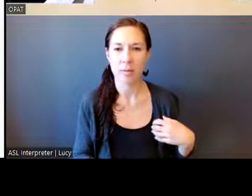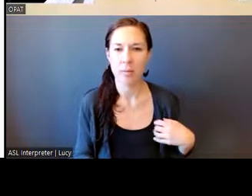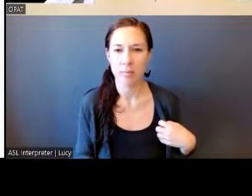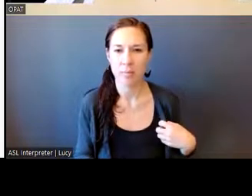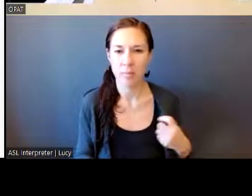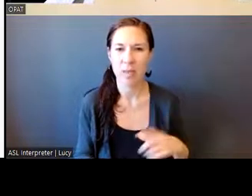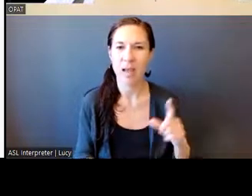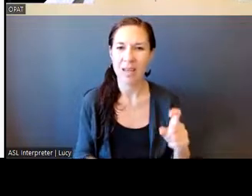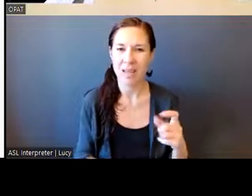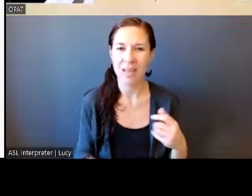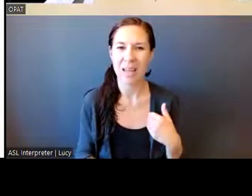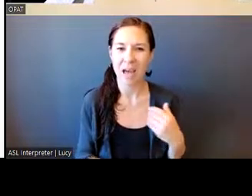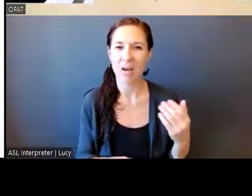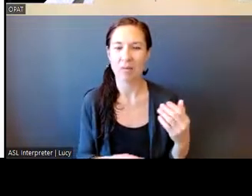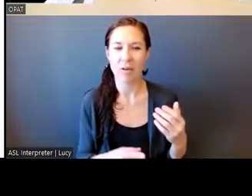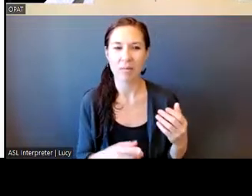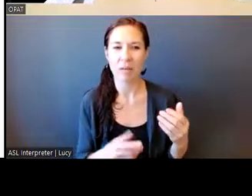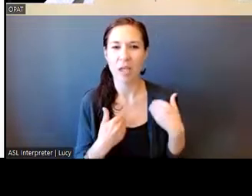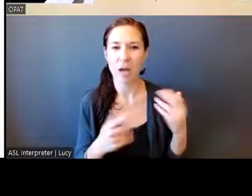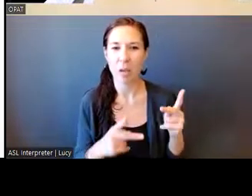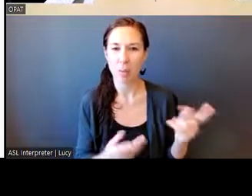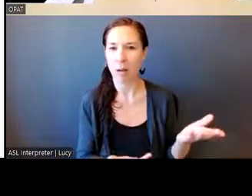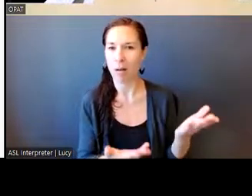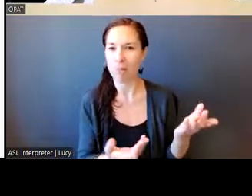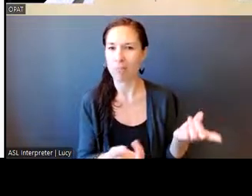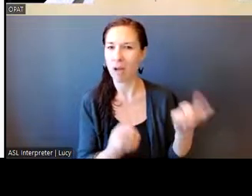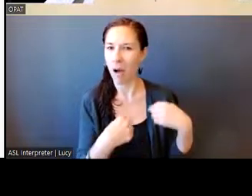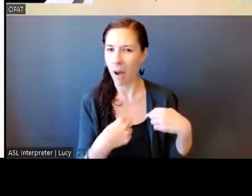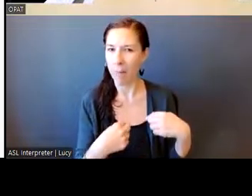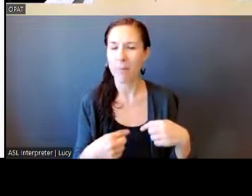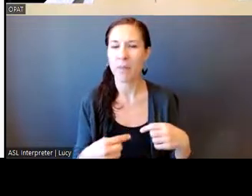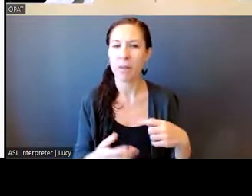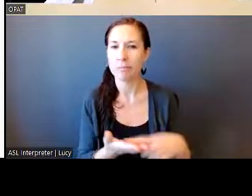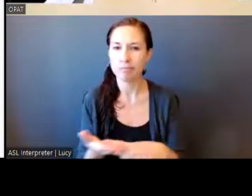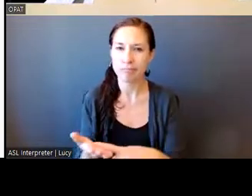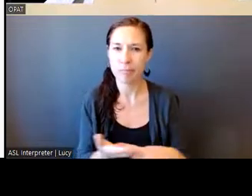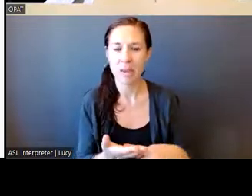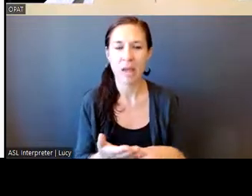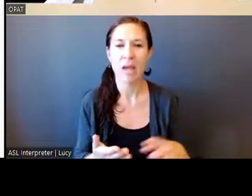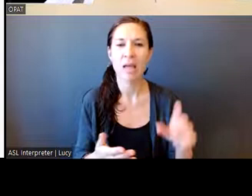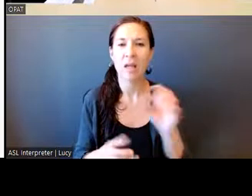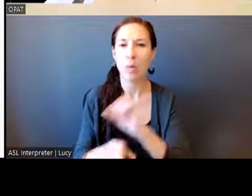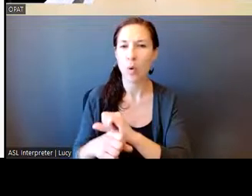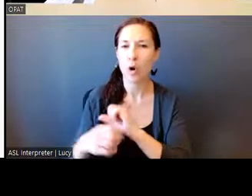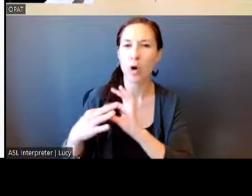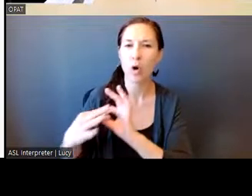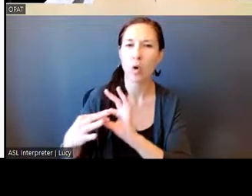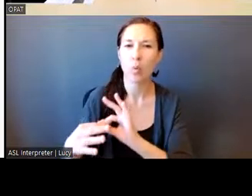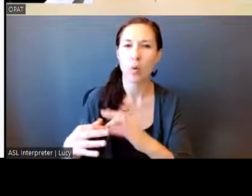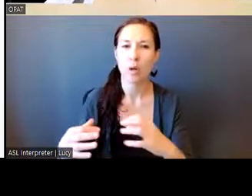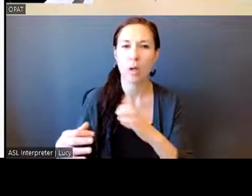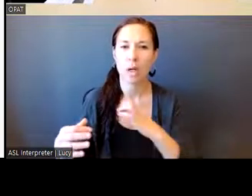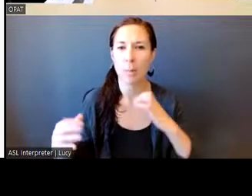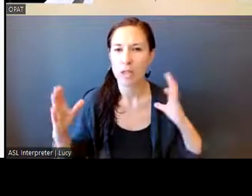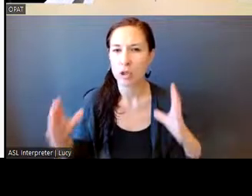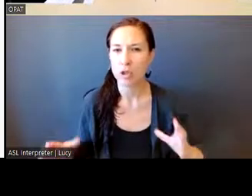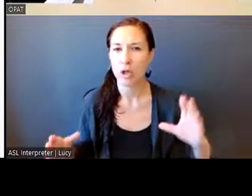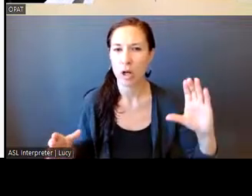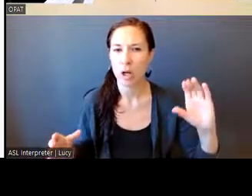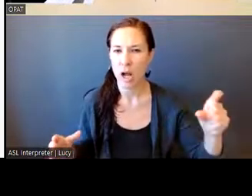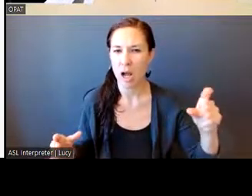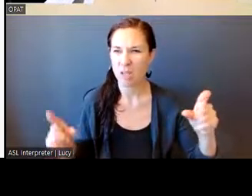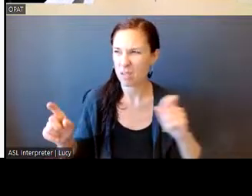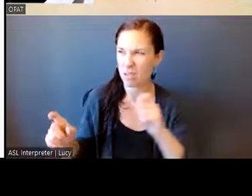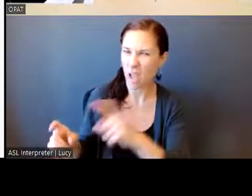have these free spirited conversations, um, and working with Commissioner Cox about what does that look like? Why is it happening? Because these numbers are,